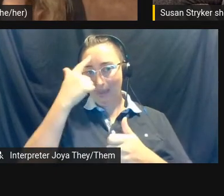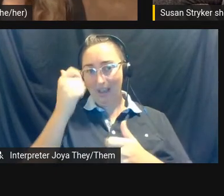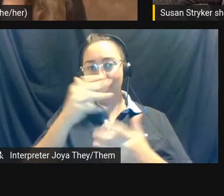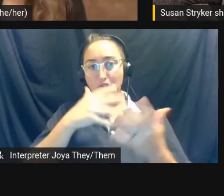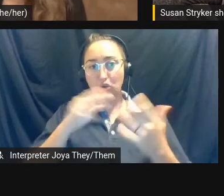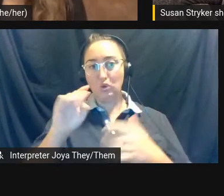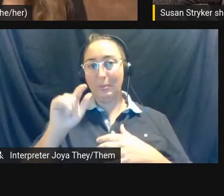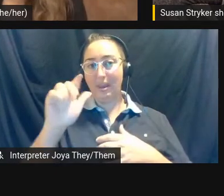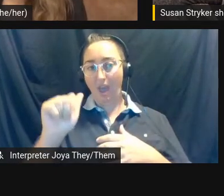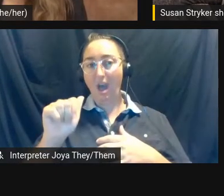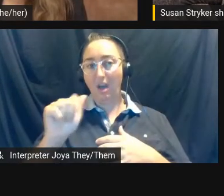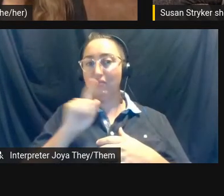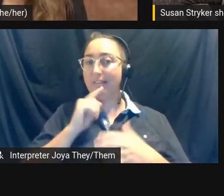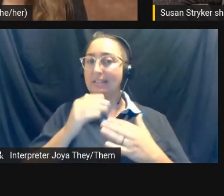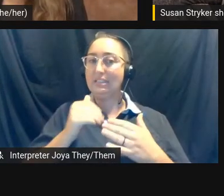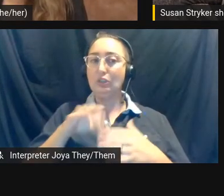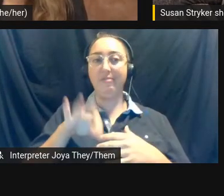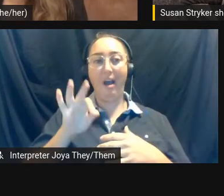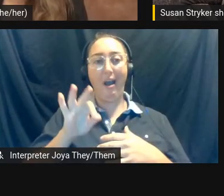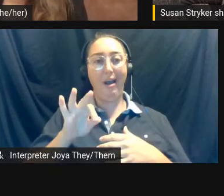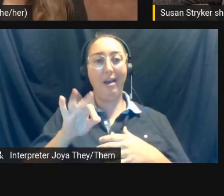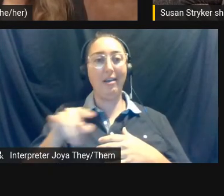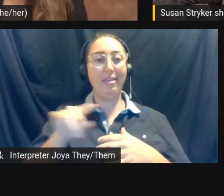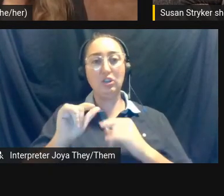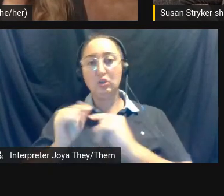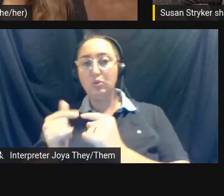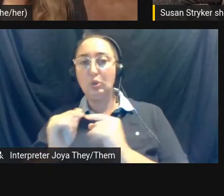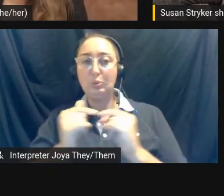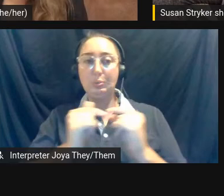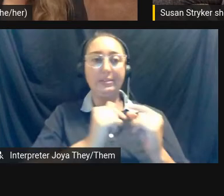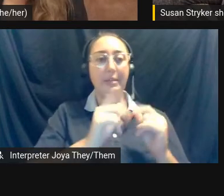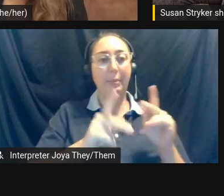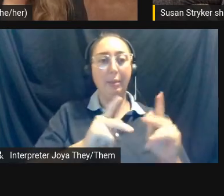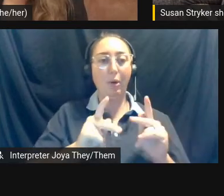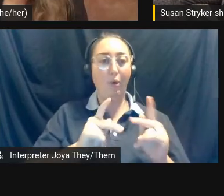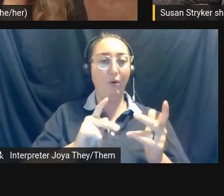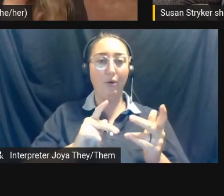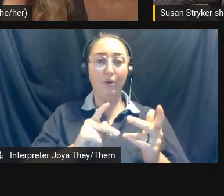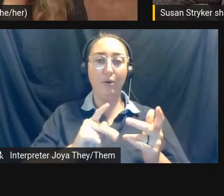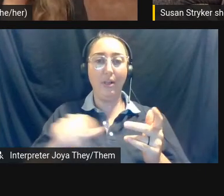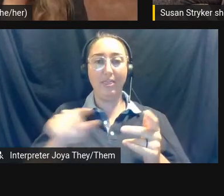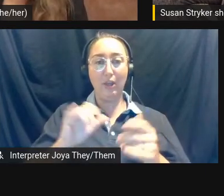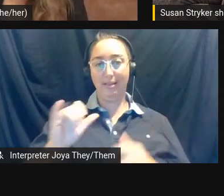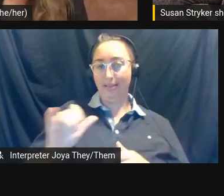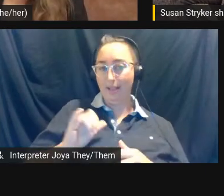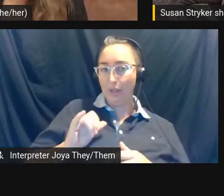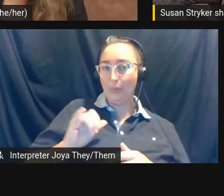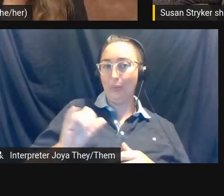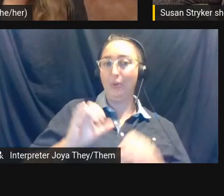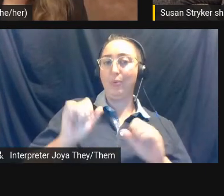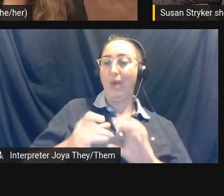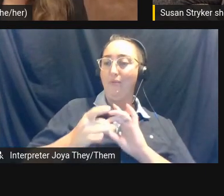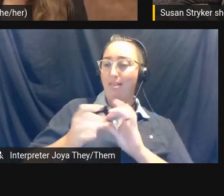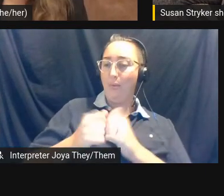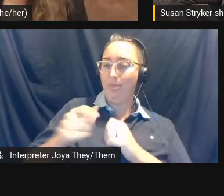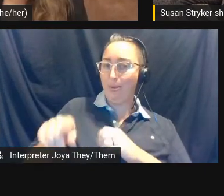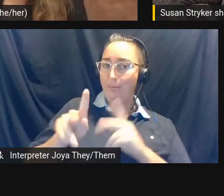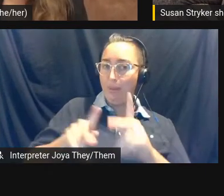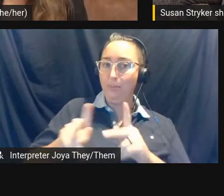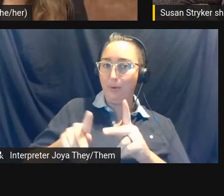It's really easy to find these little groups of people who are like you and be able to relate to them.